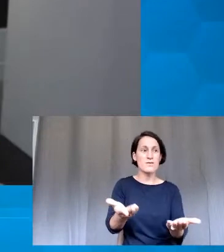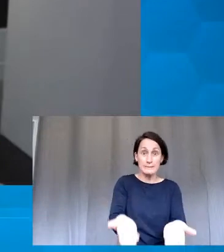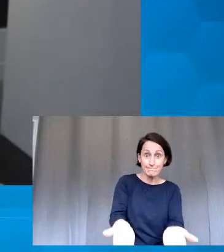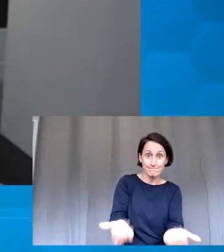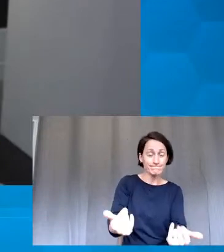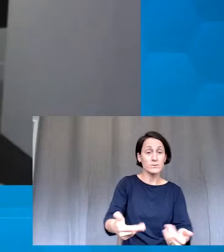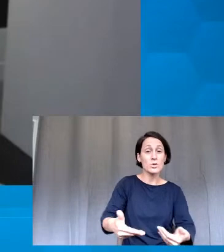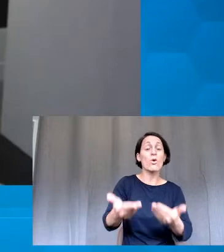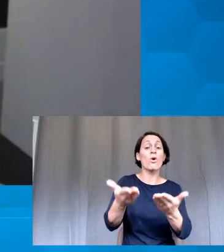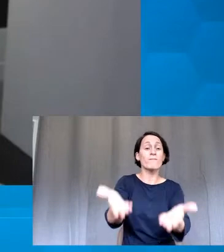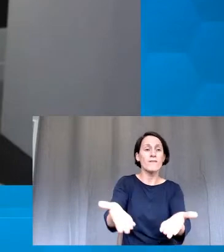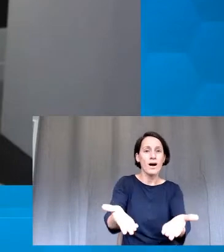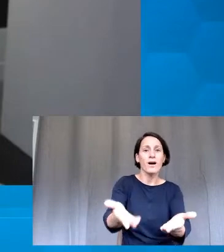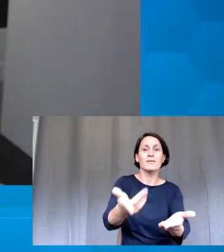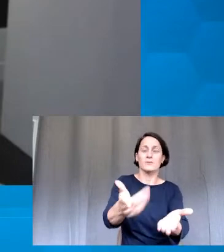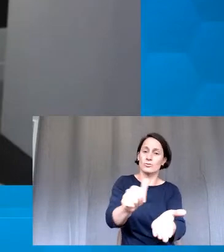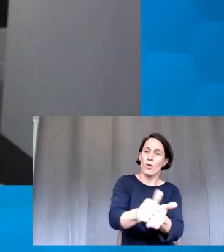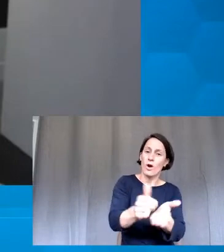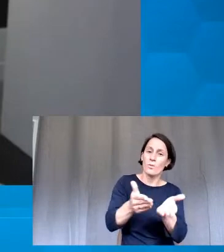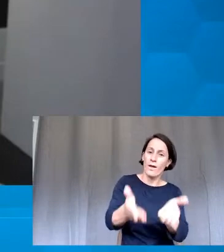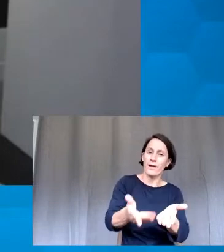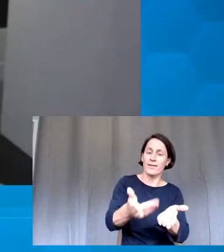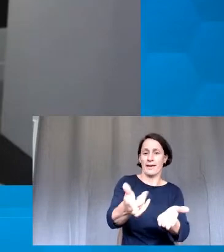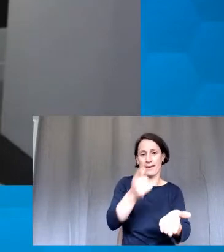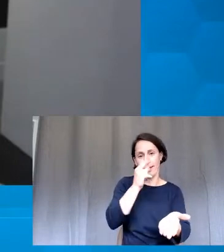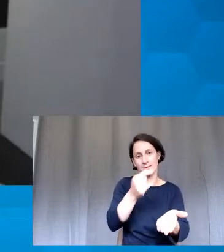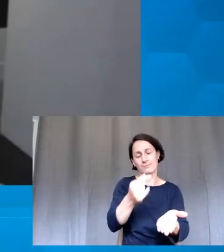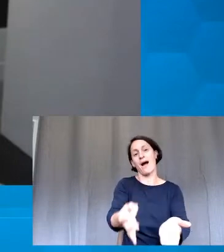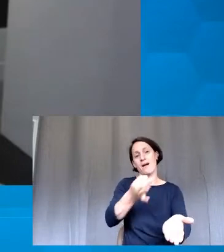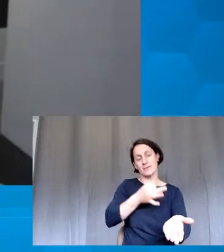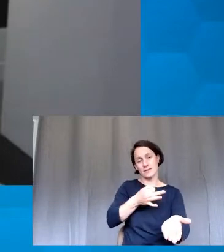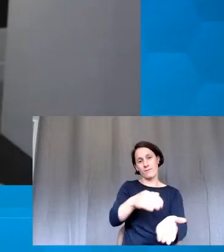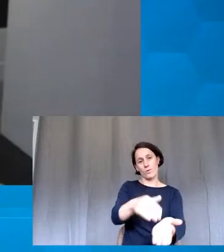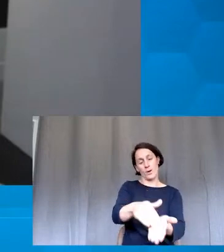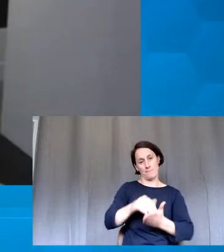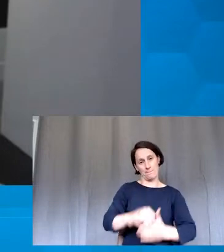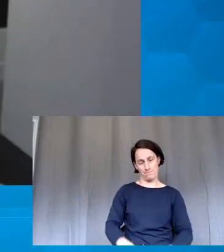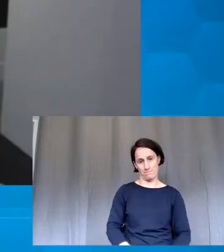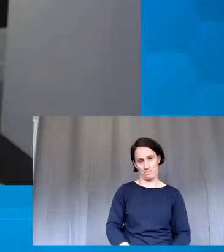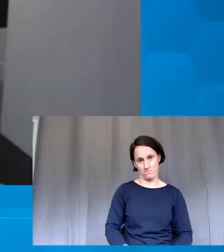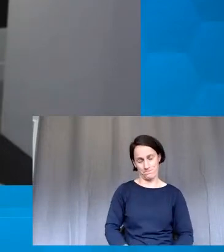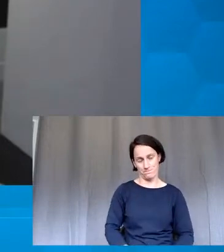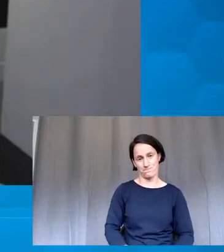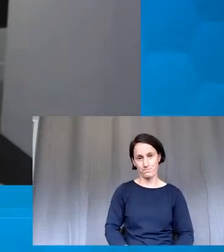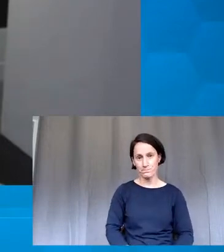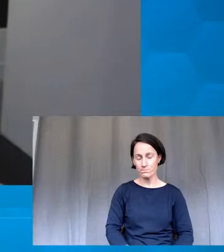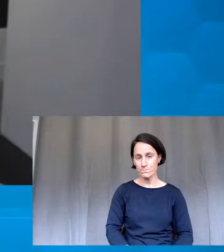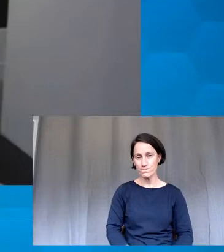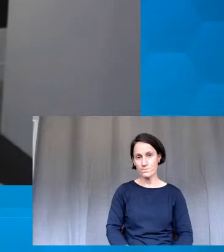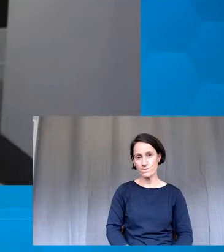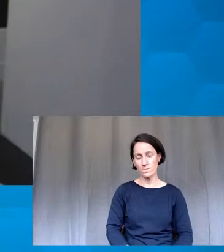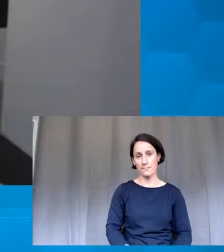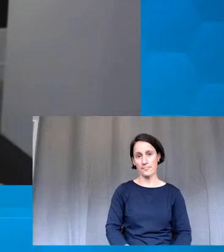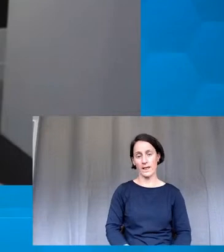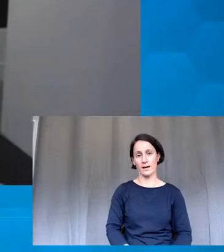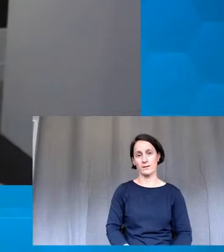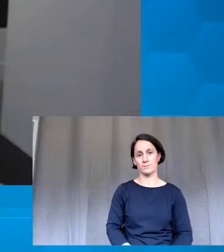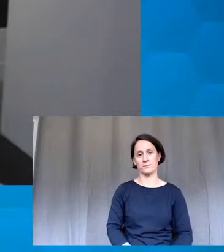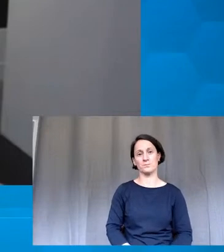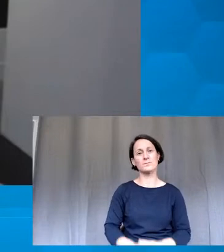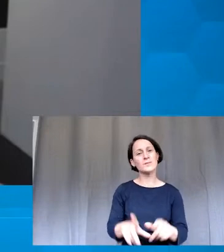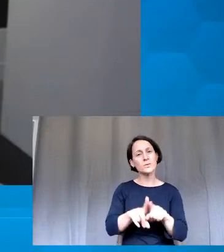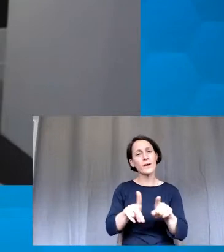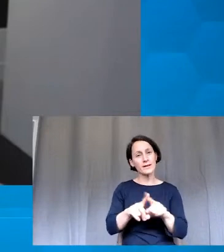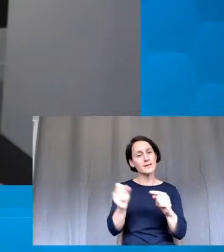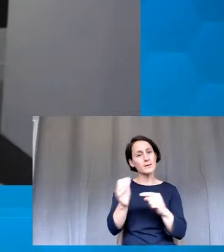creating that space where students have a time or a moment or a pause to reach out for that help. I guess the other thing that I think is really